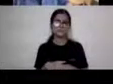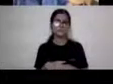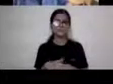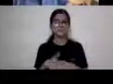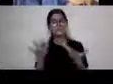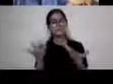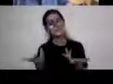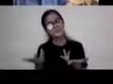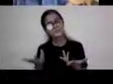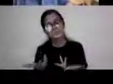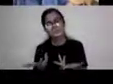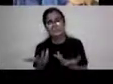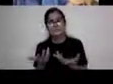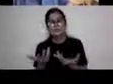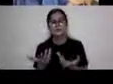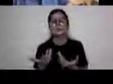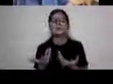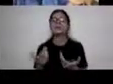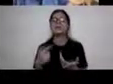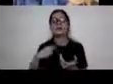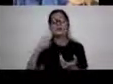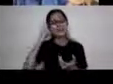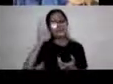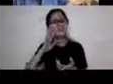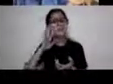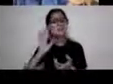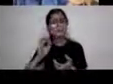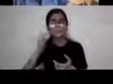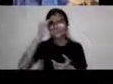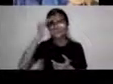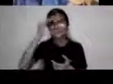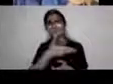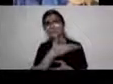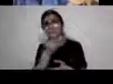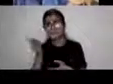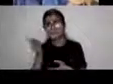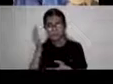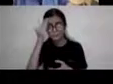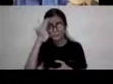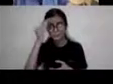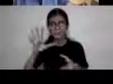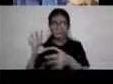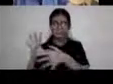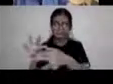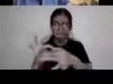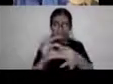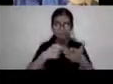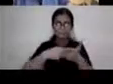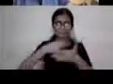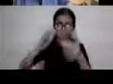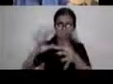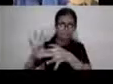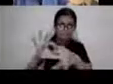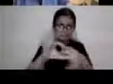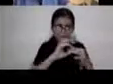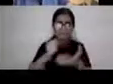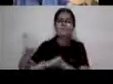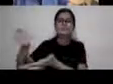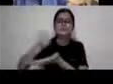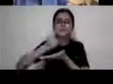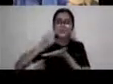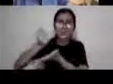So, so the, and I think it's important to note that the, that, you know, the relationship between scholarship and